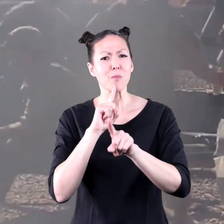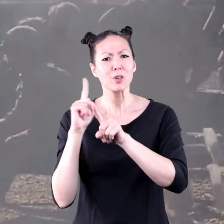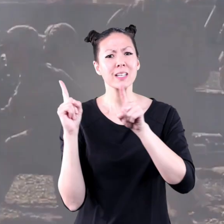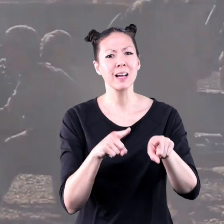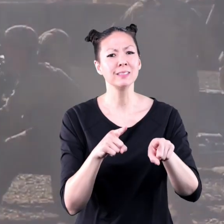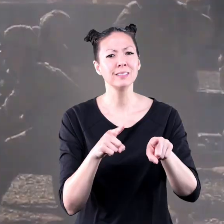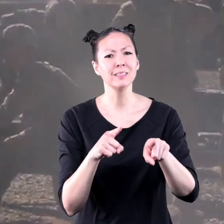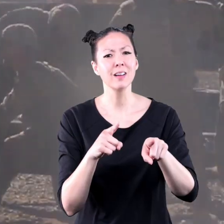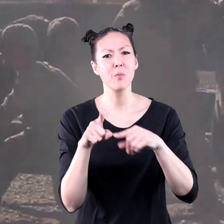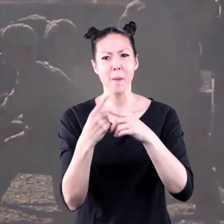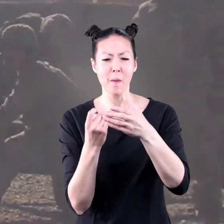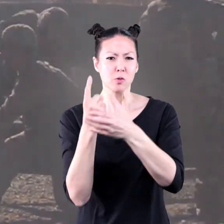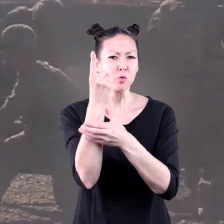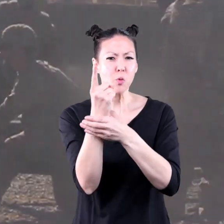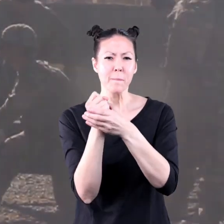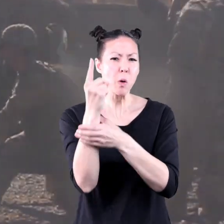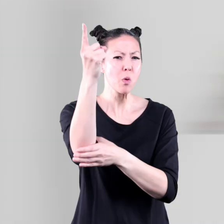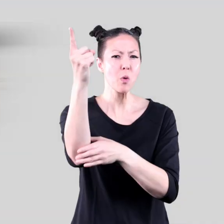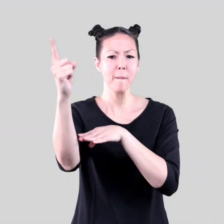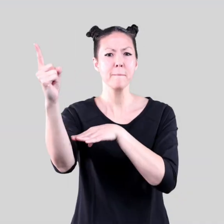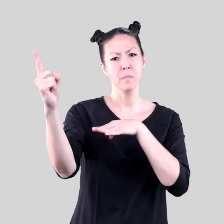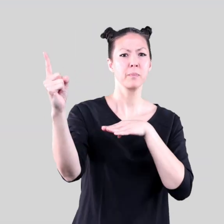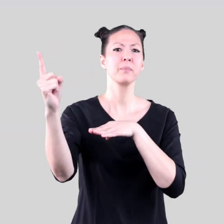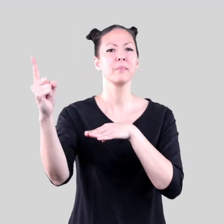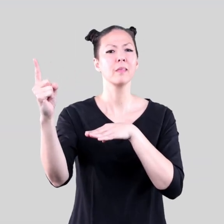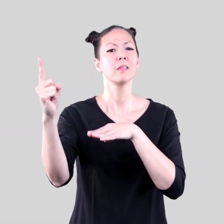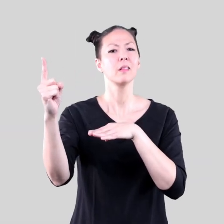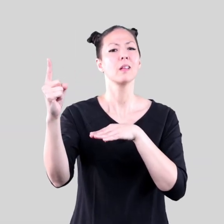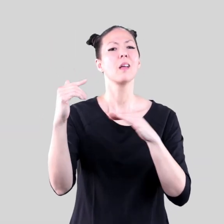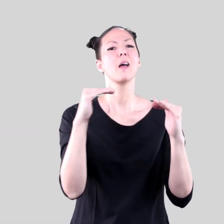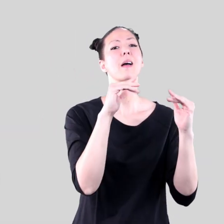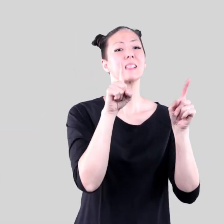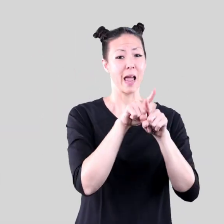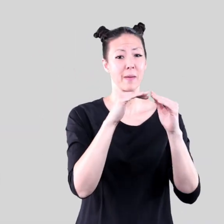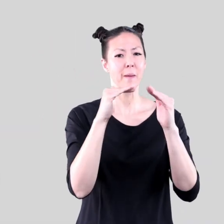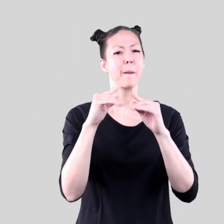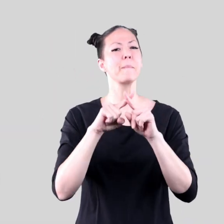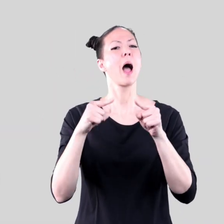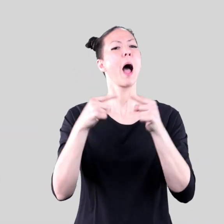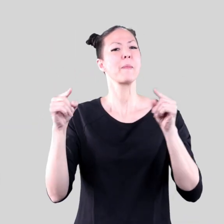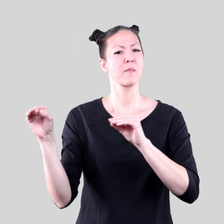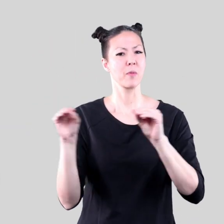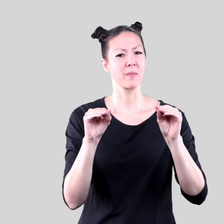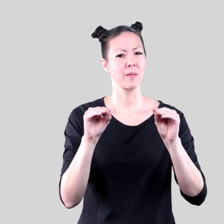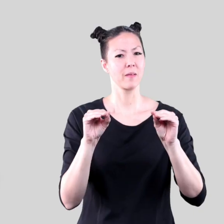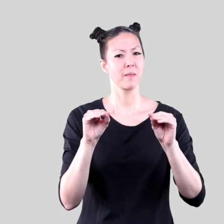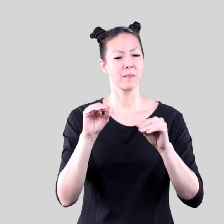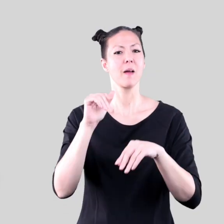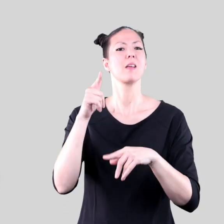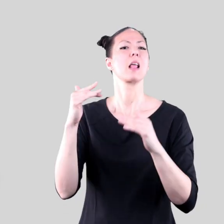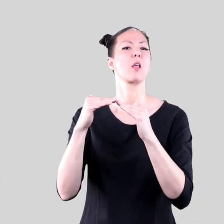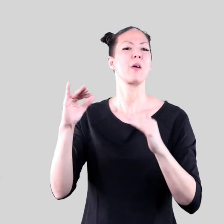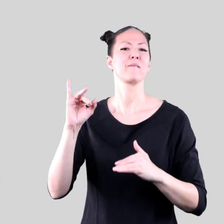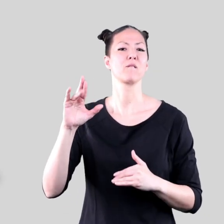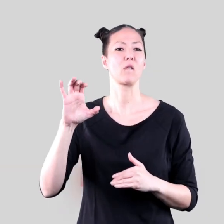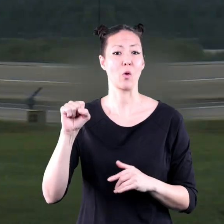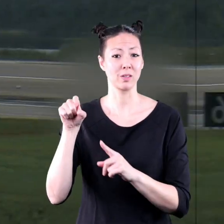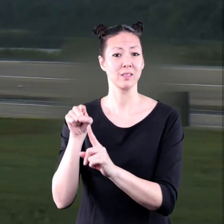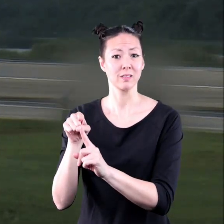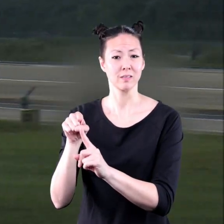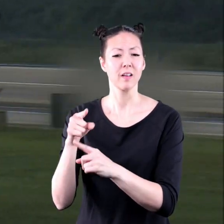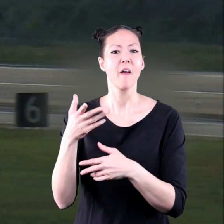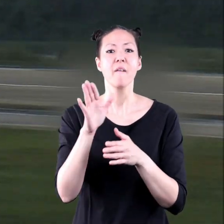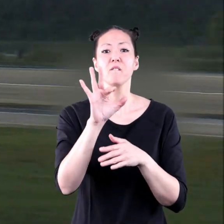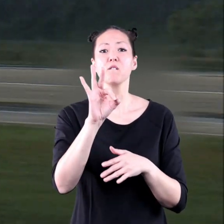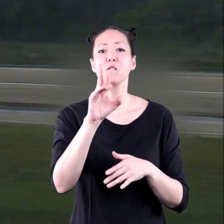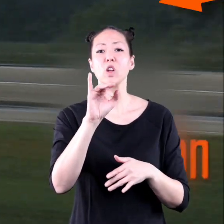action of shooting the cannonball forward. They are opposite movements, but equal forces. Friction